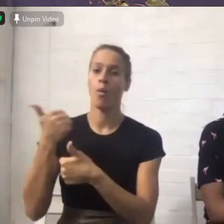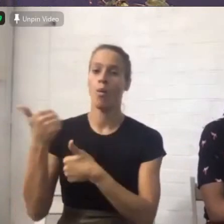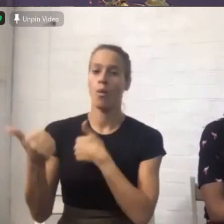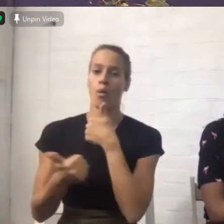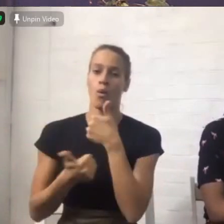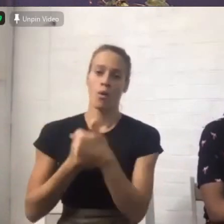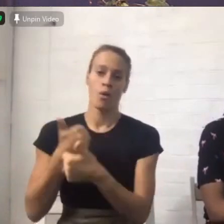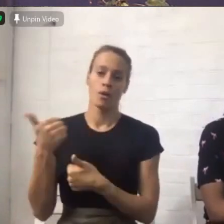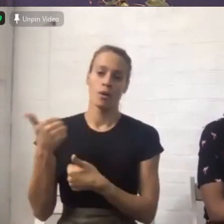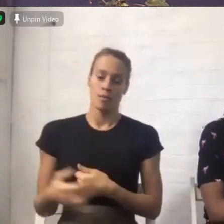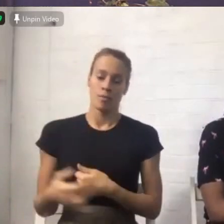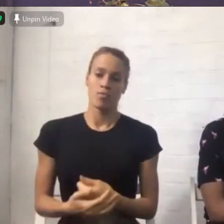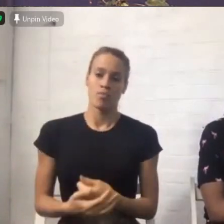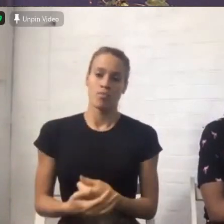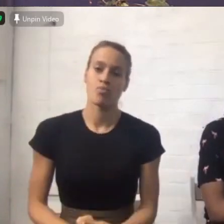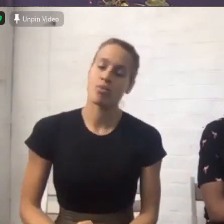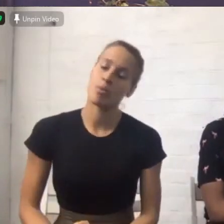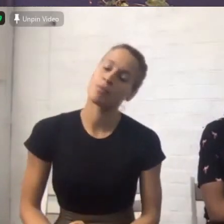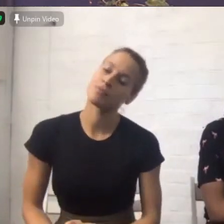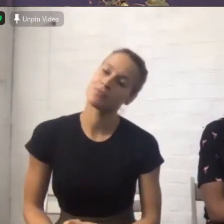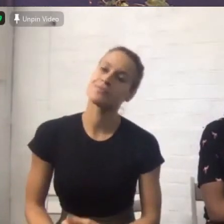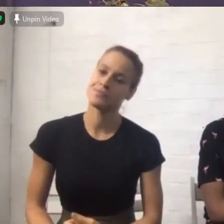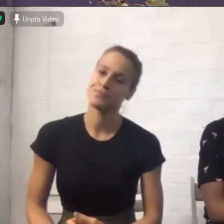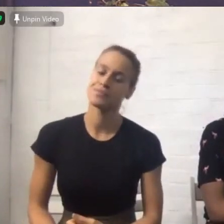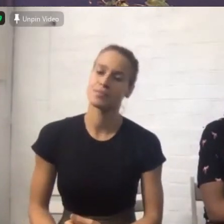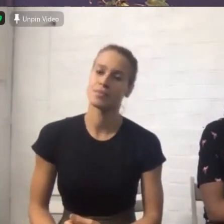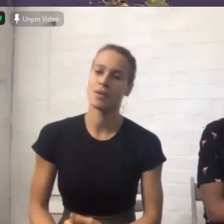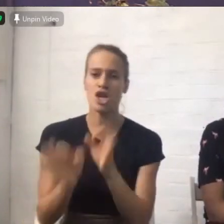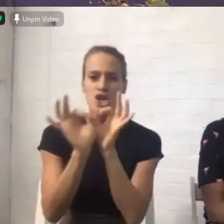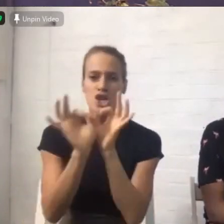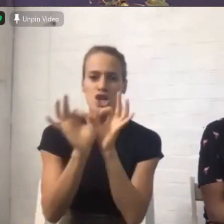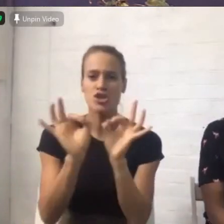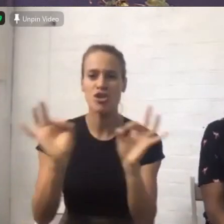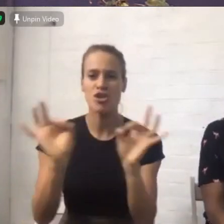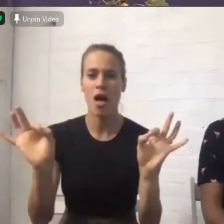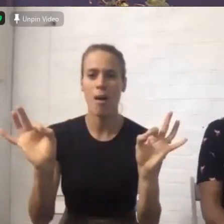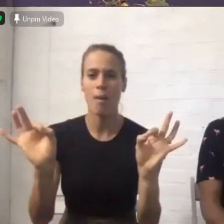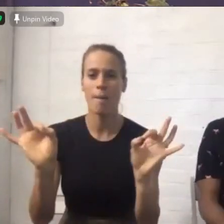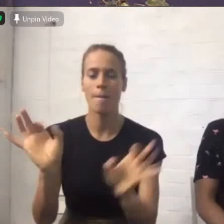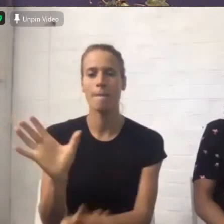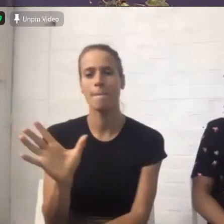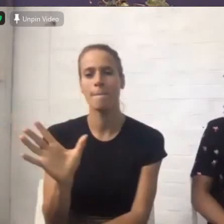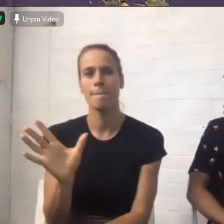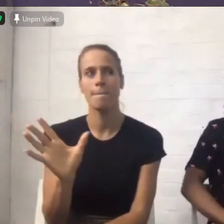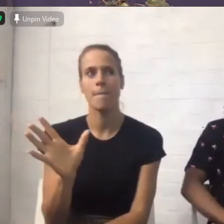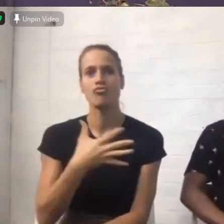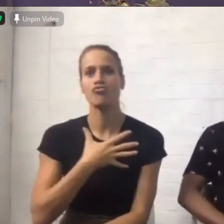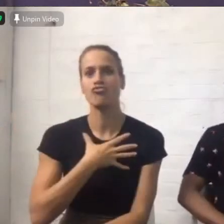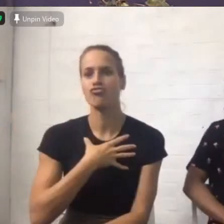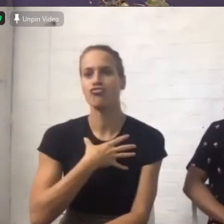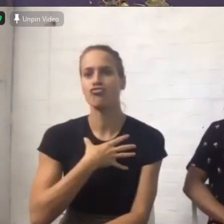you see shalom displaces the darkness